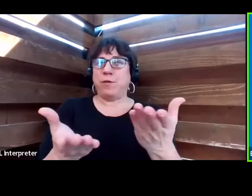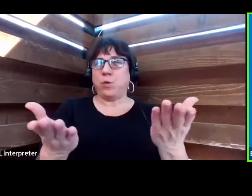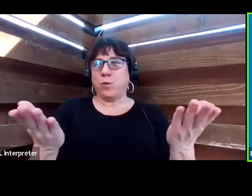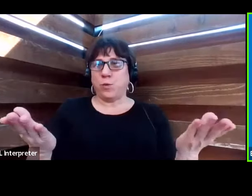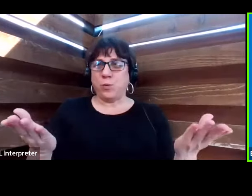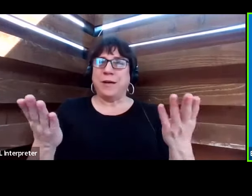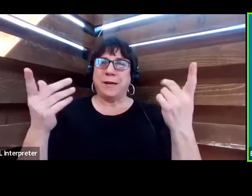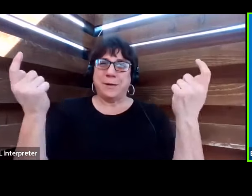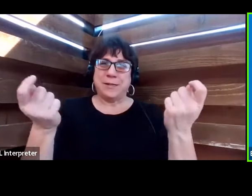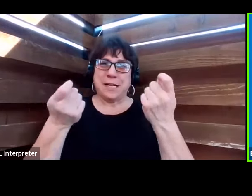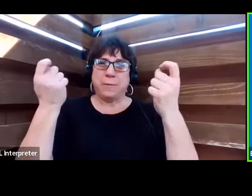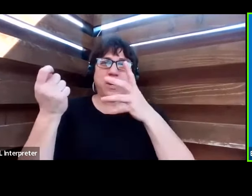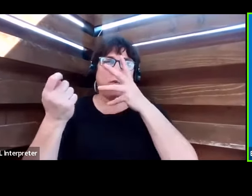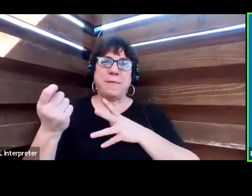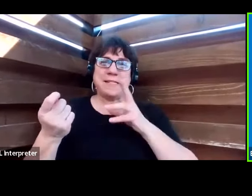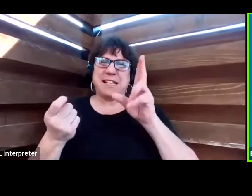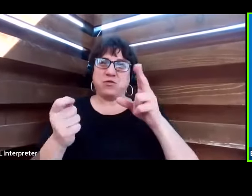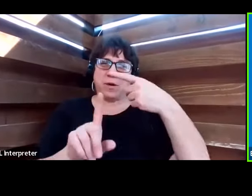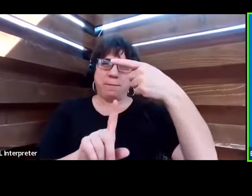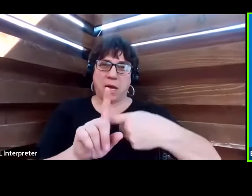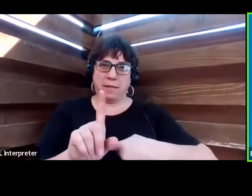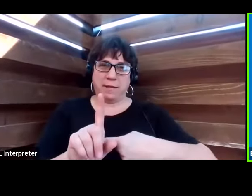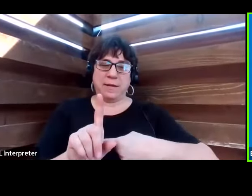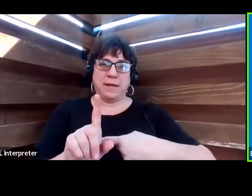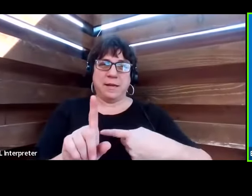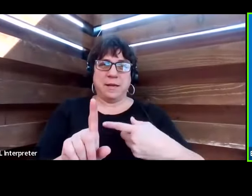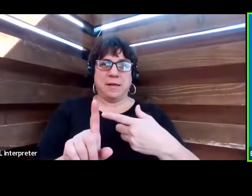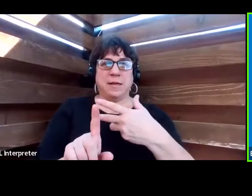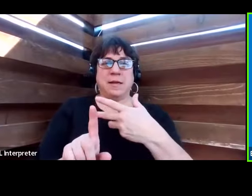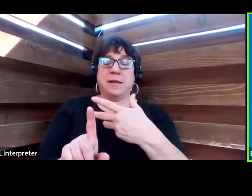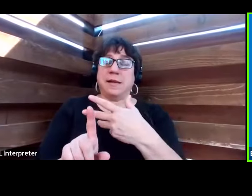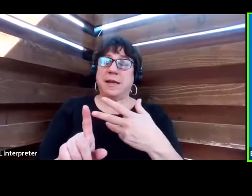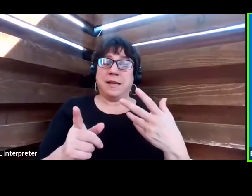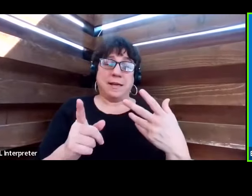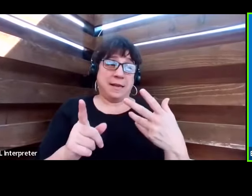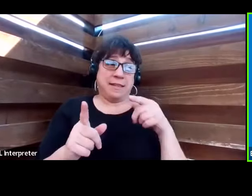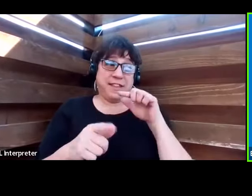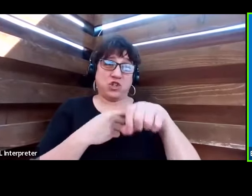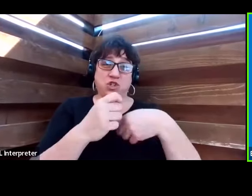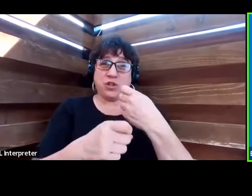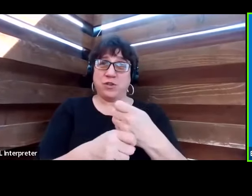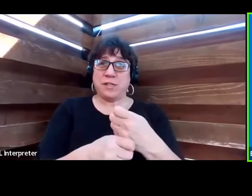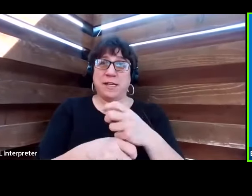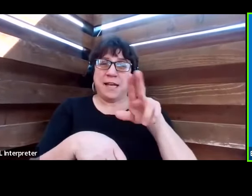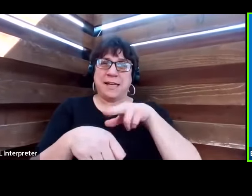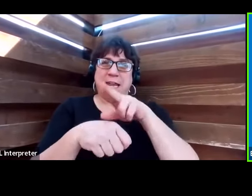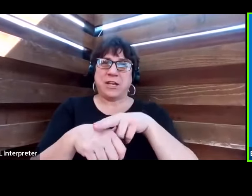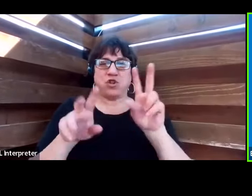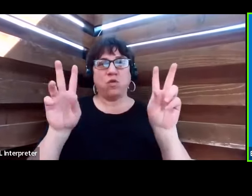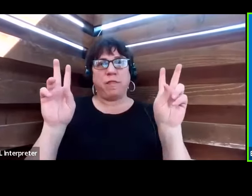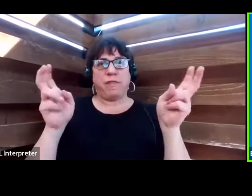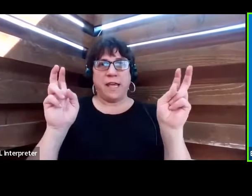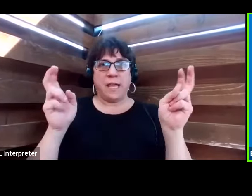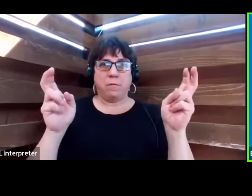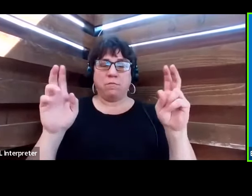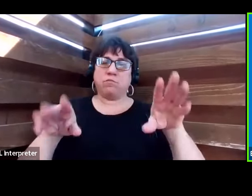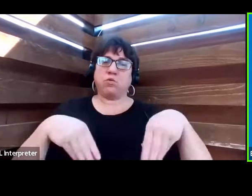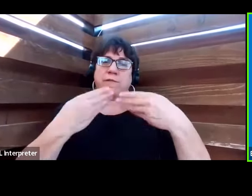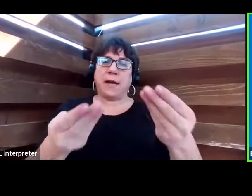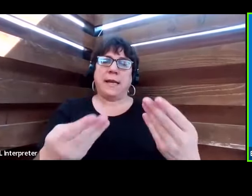to celebrate Women's History Month. Now, you know, this year's national theme, providing healing,